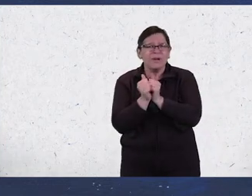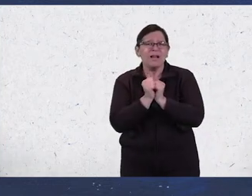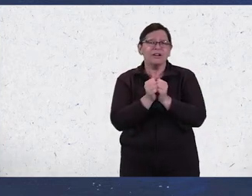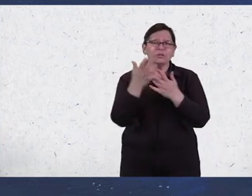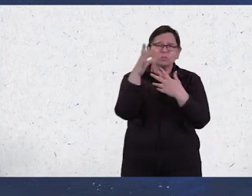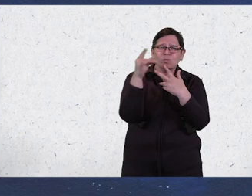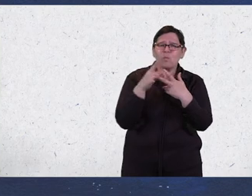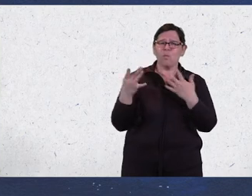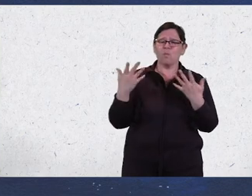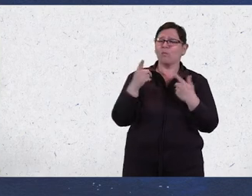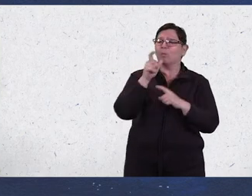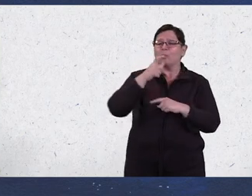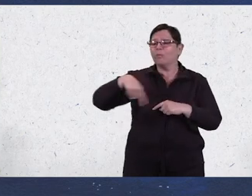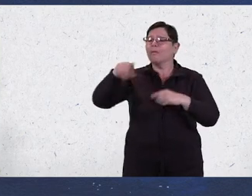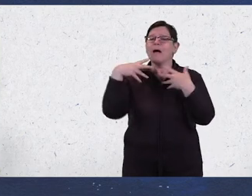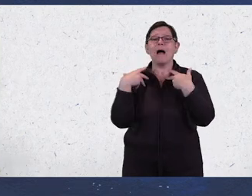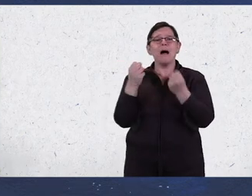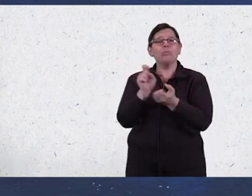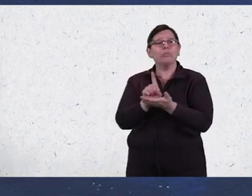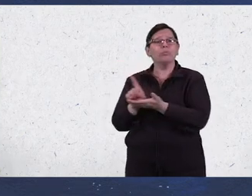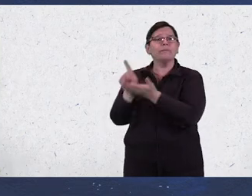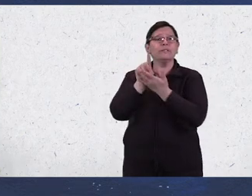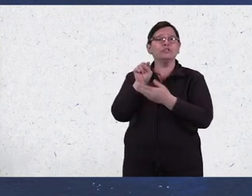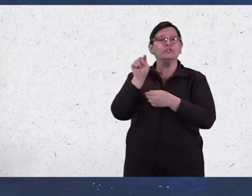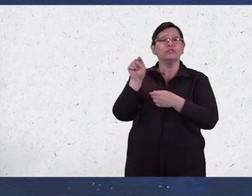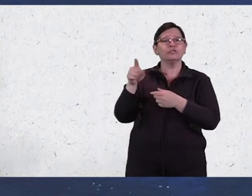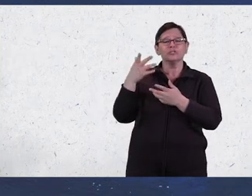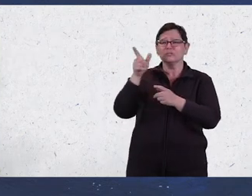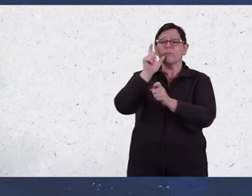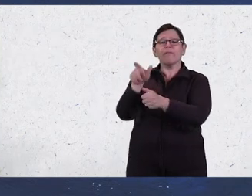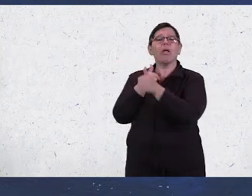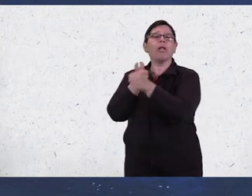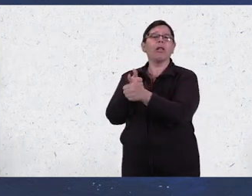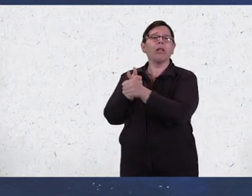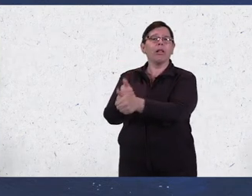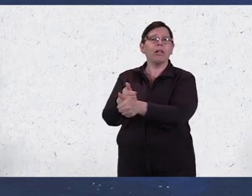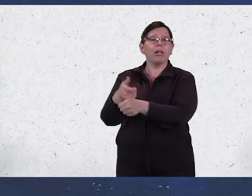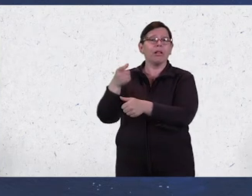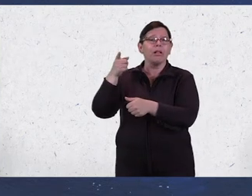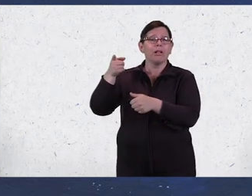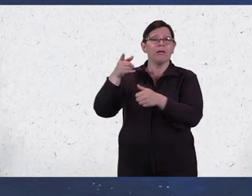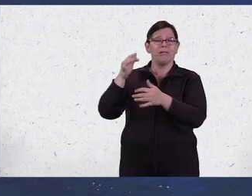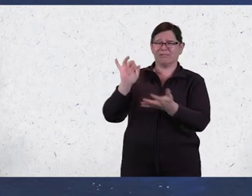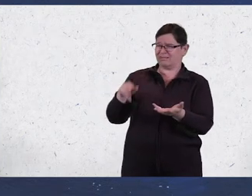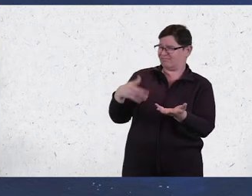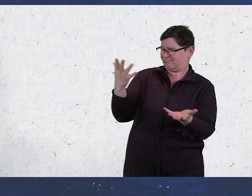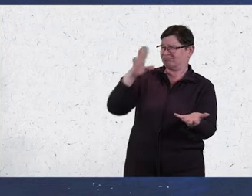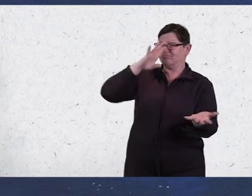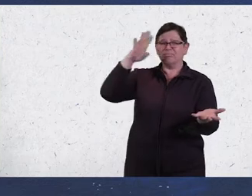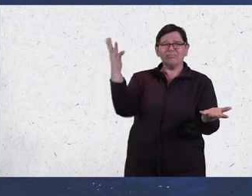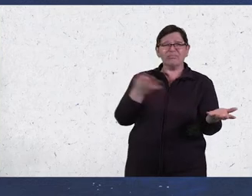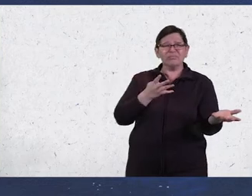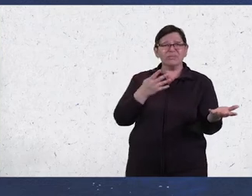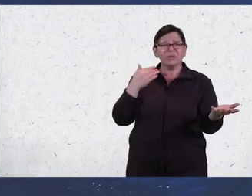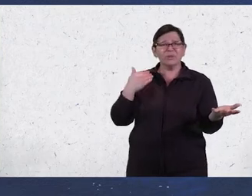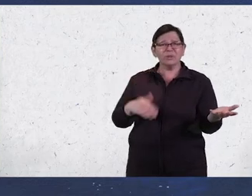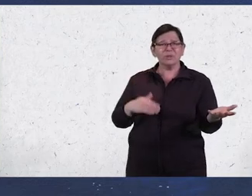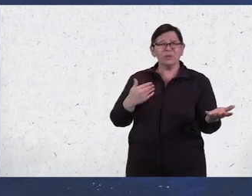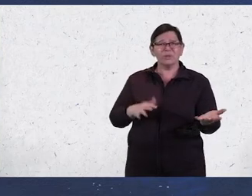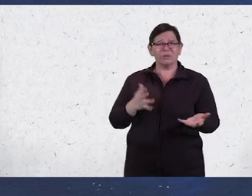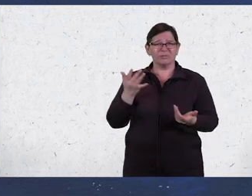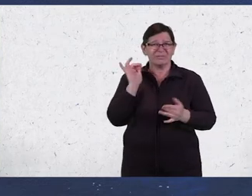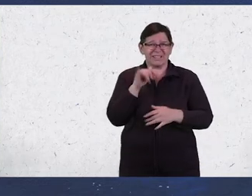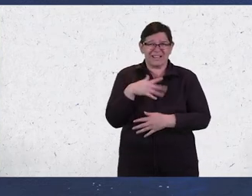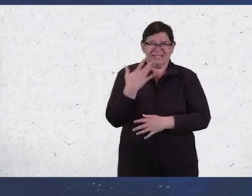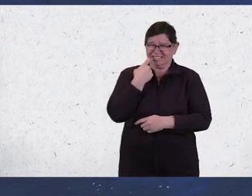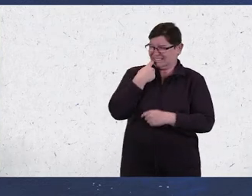abide Our group speak was disingenuous The precarious were only incidentally included During the